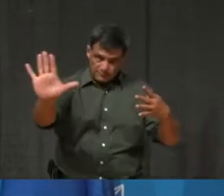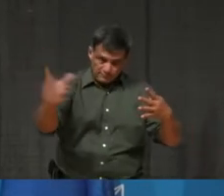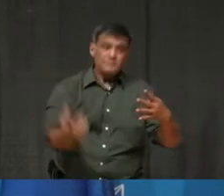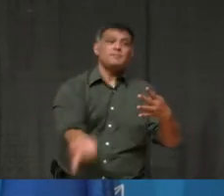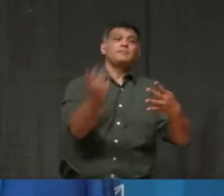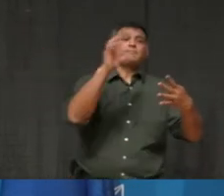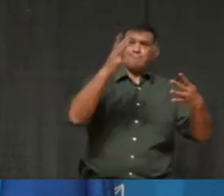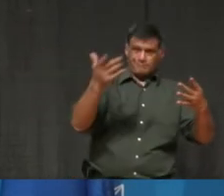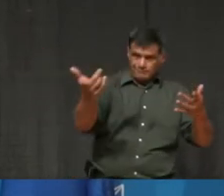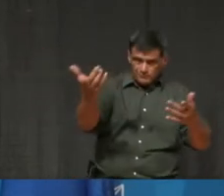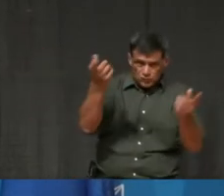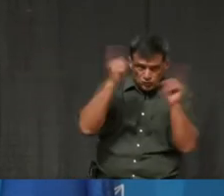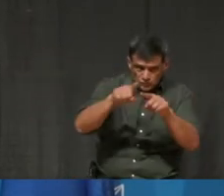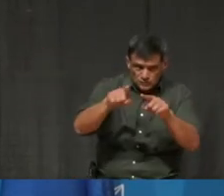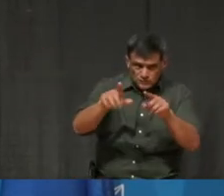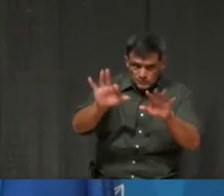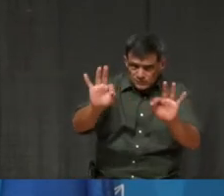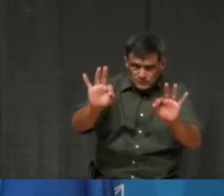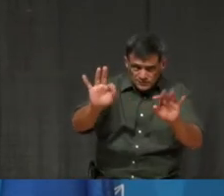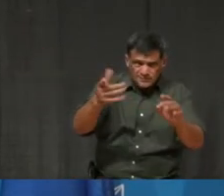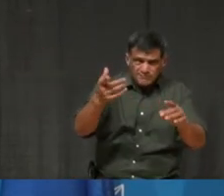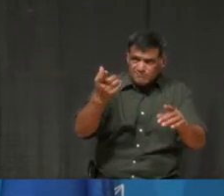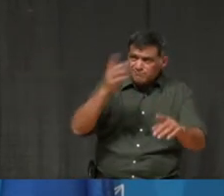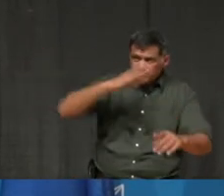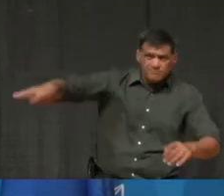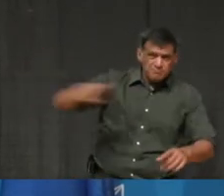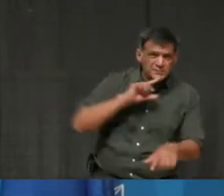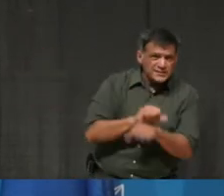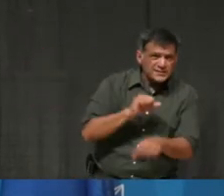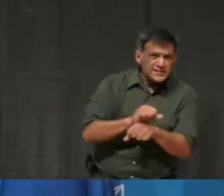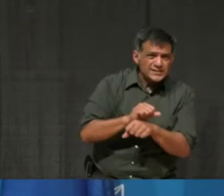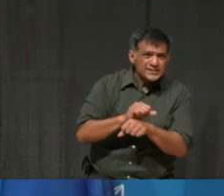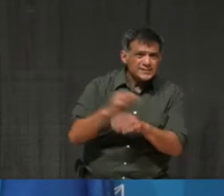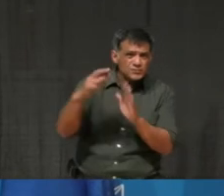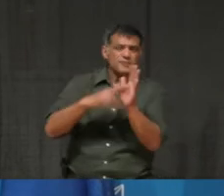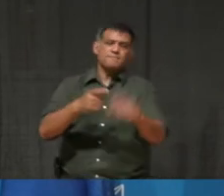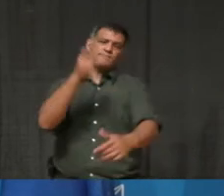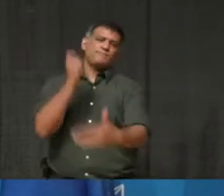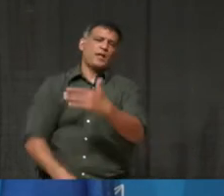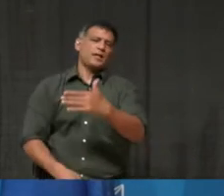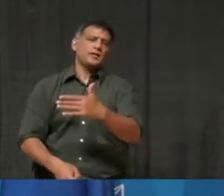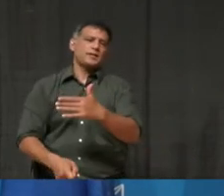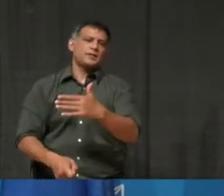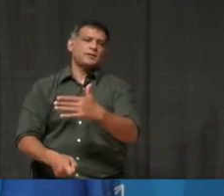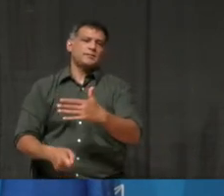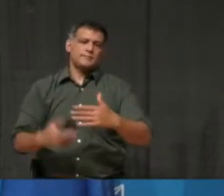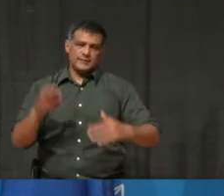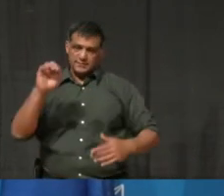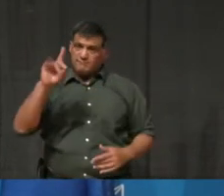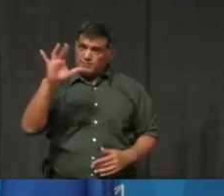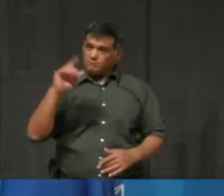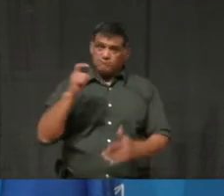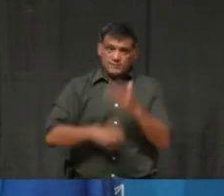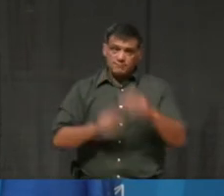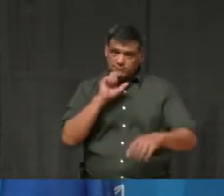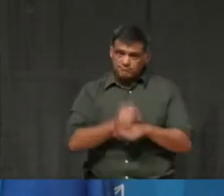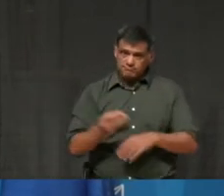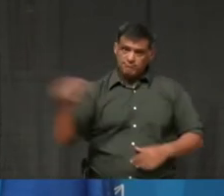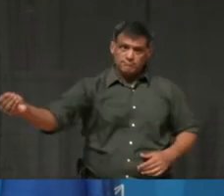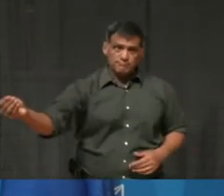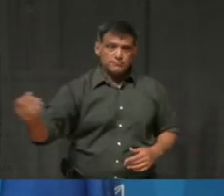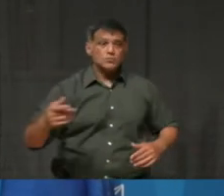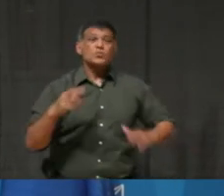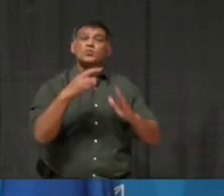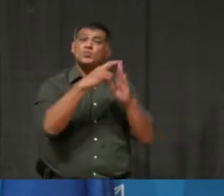and, uh, and venues, uh, that have, uh, disregarded, uh, the regulations. Uh, the reality is that these are in place, uh, to keep all of us safe. Um,